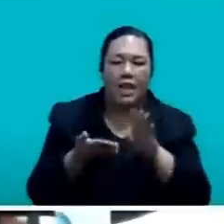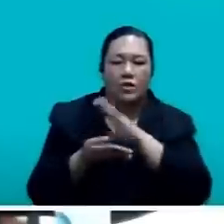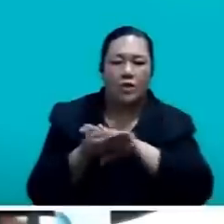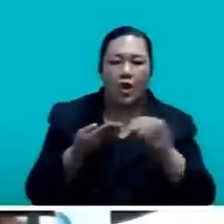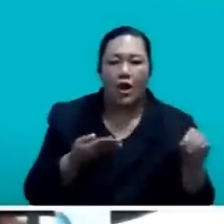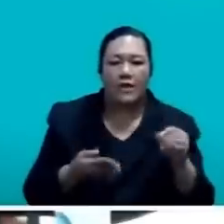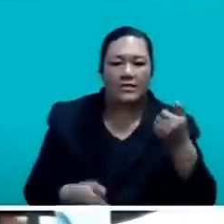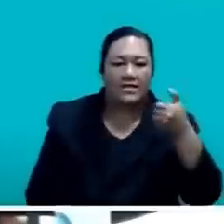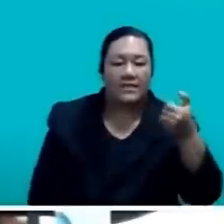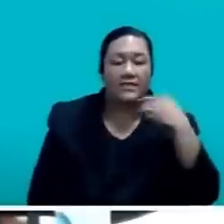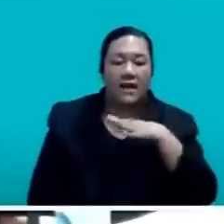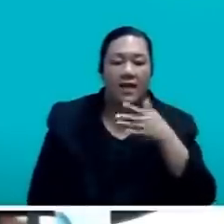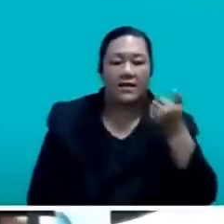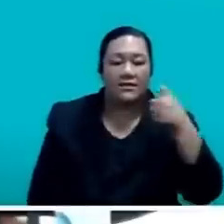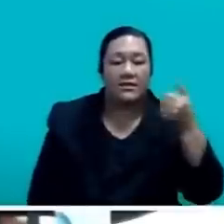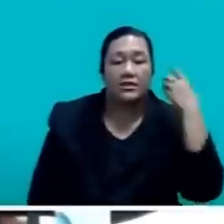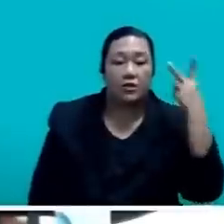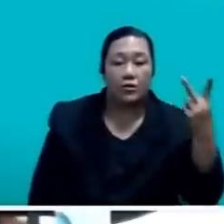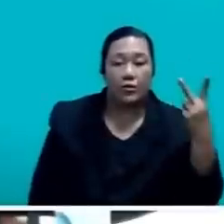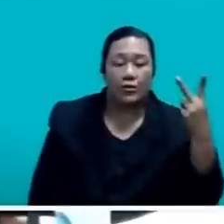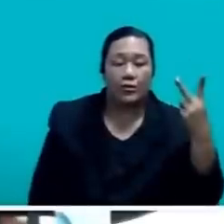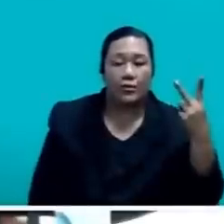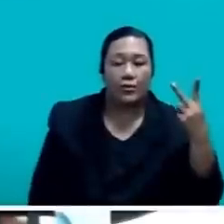$662 million,